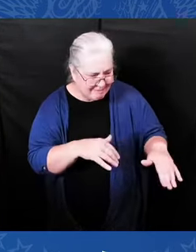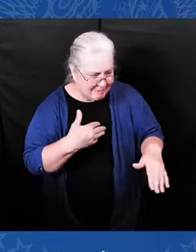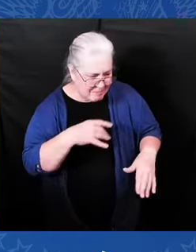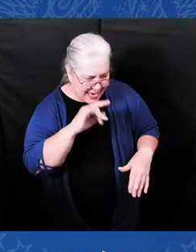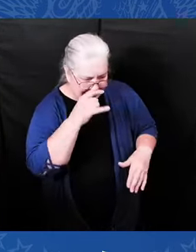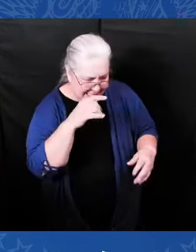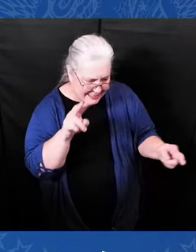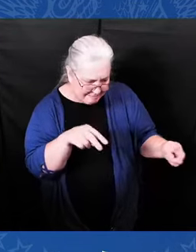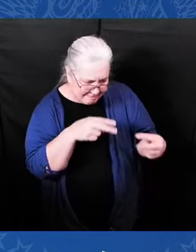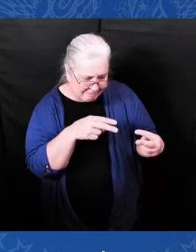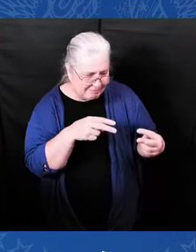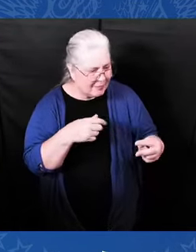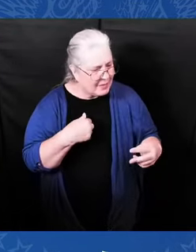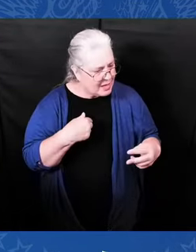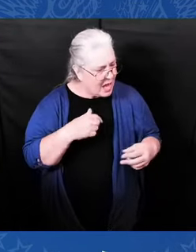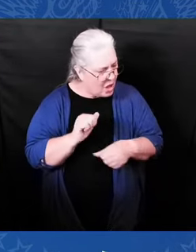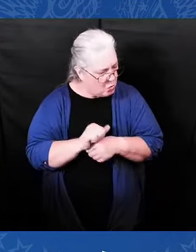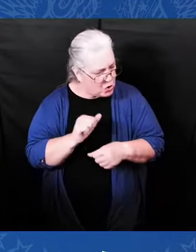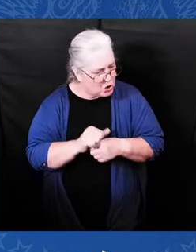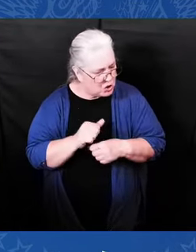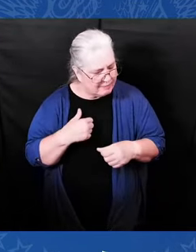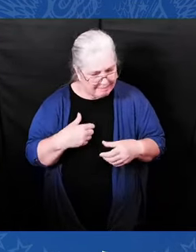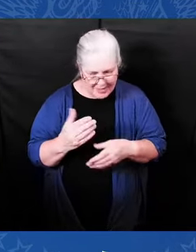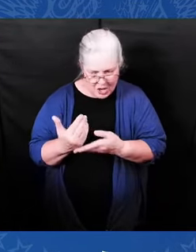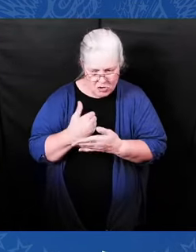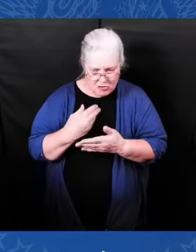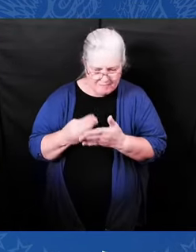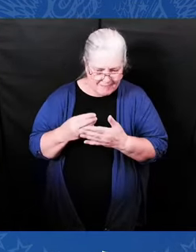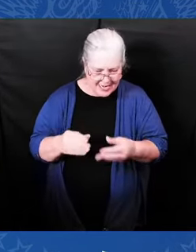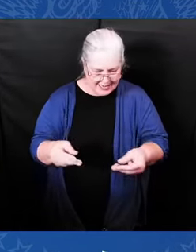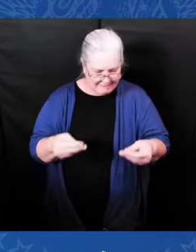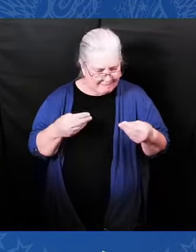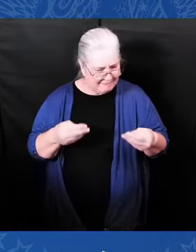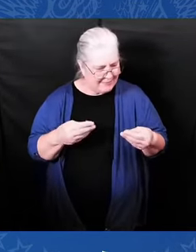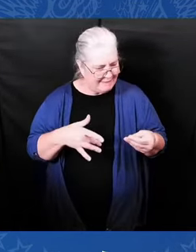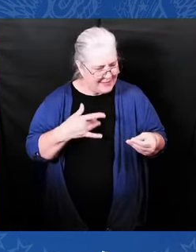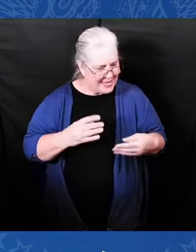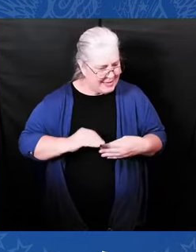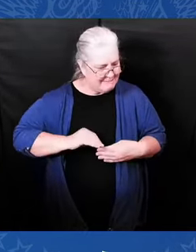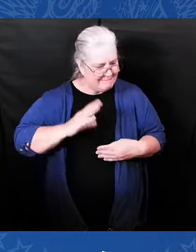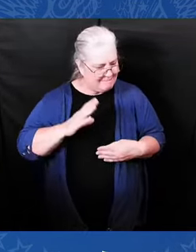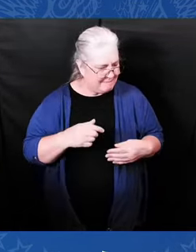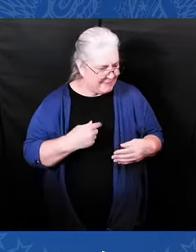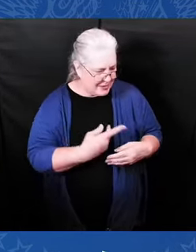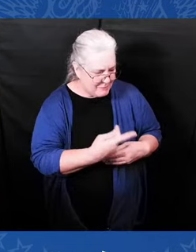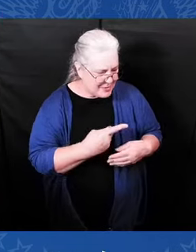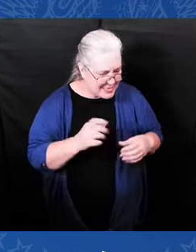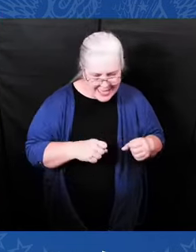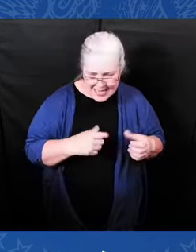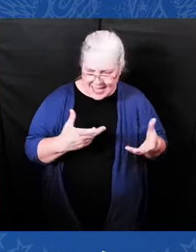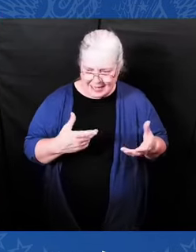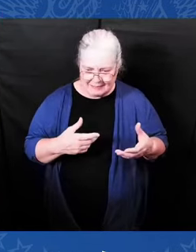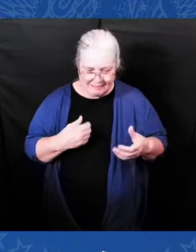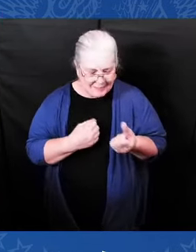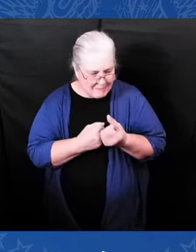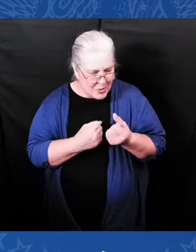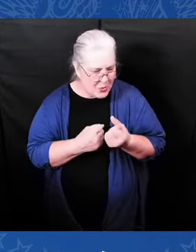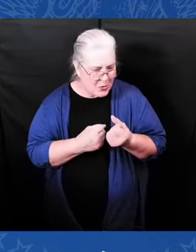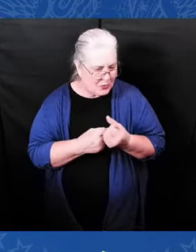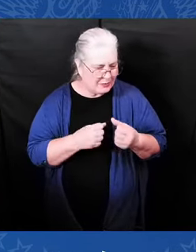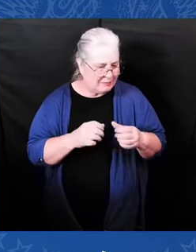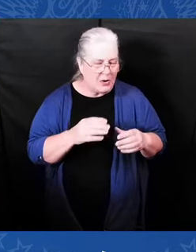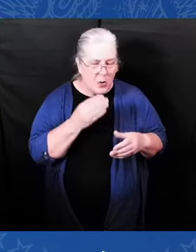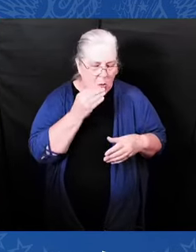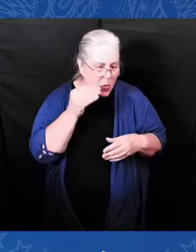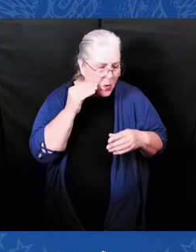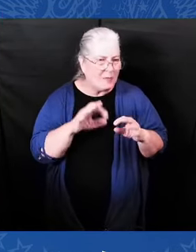results. But we've got to get the word out. We have to get it out. Just think about it. There are those in Congress who are sowing so